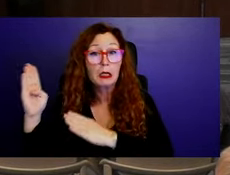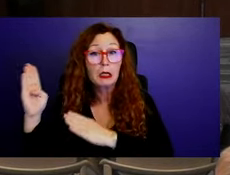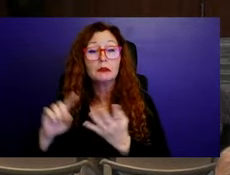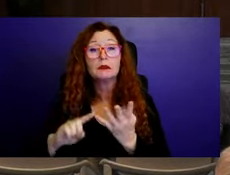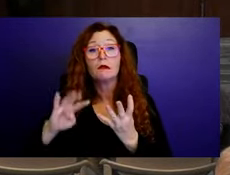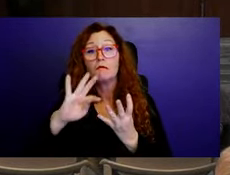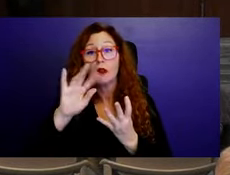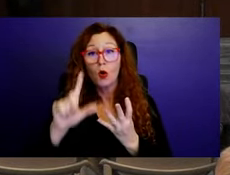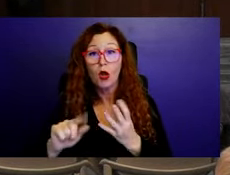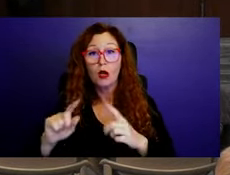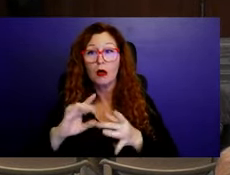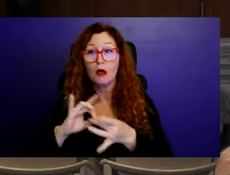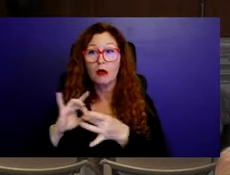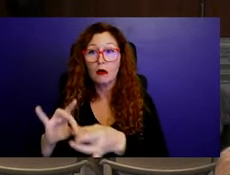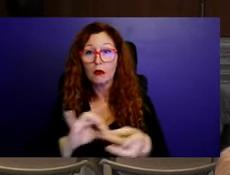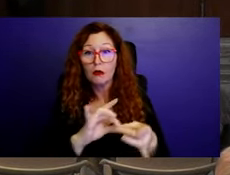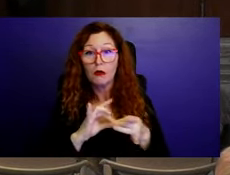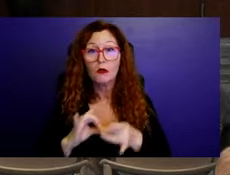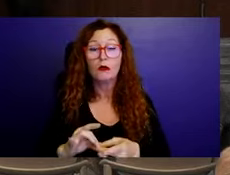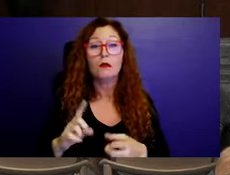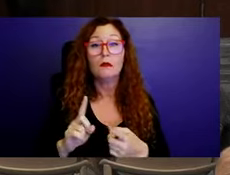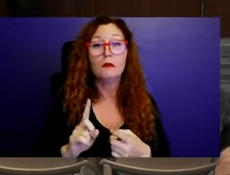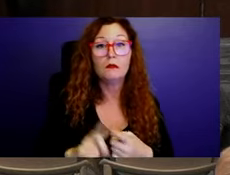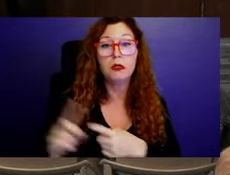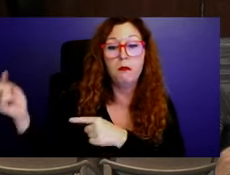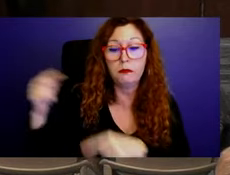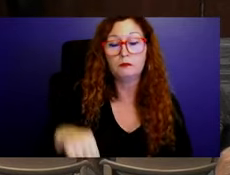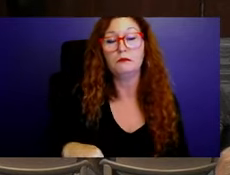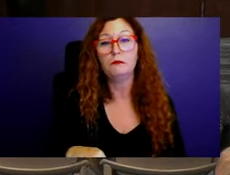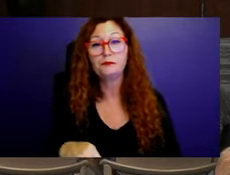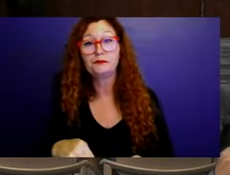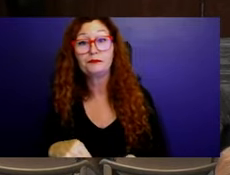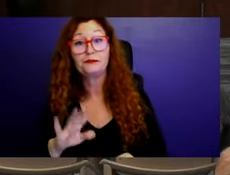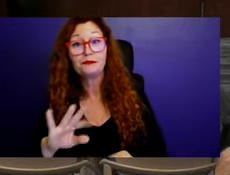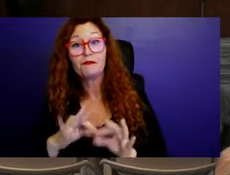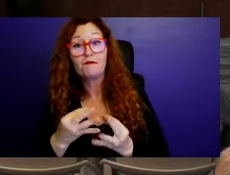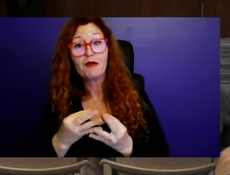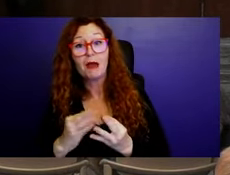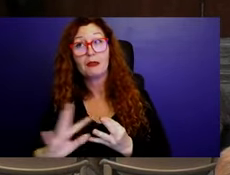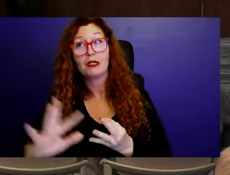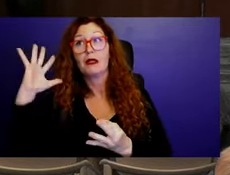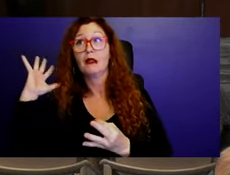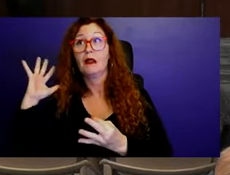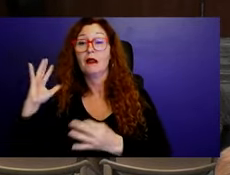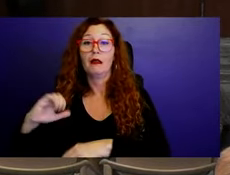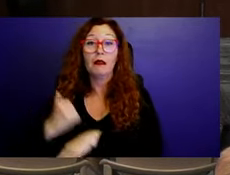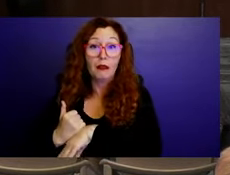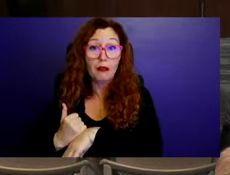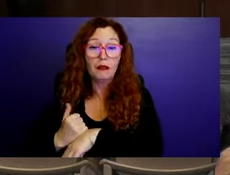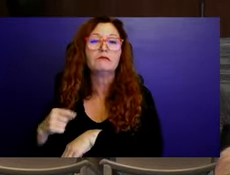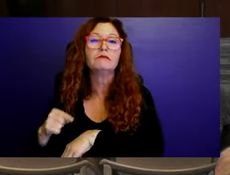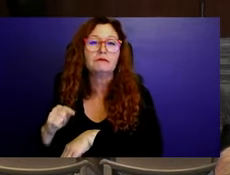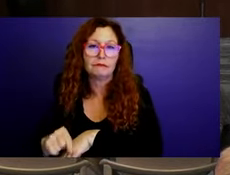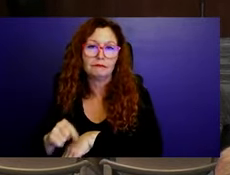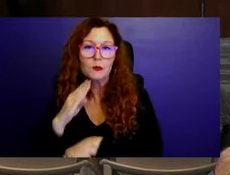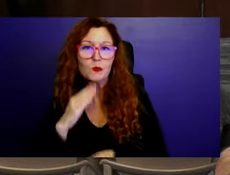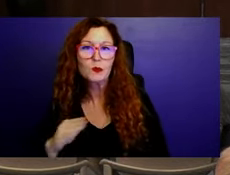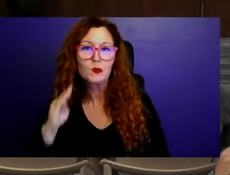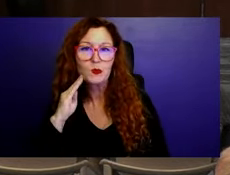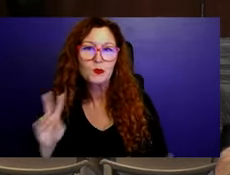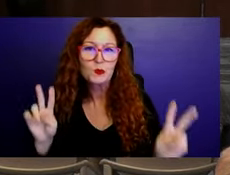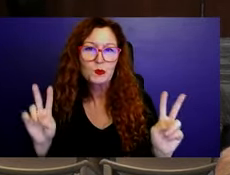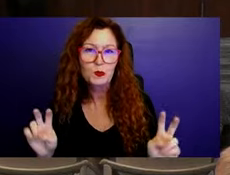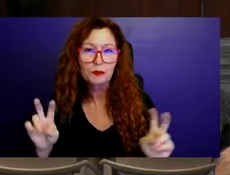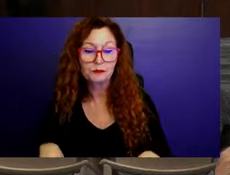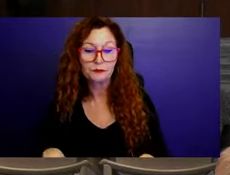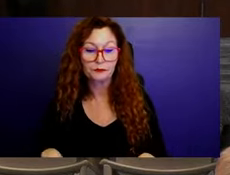ancestral homeland of Florida. Whereas the 2024 gathering to recognize the history of Seminole Maroons of Palm Beach County and beyond